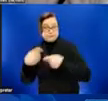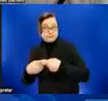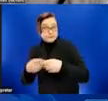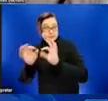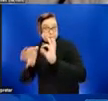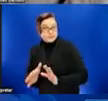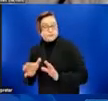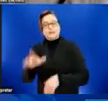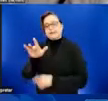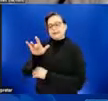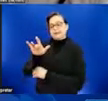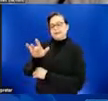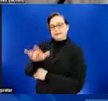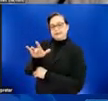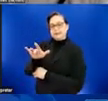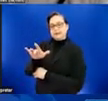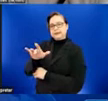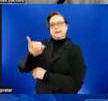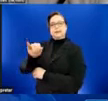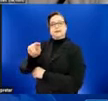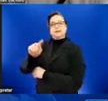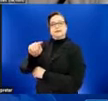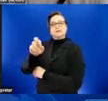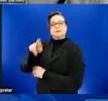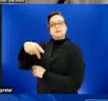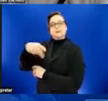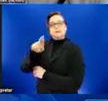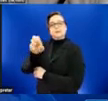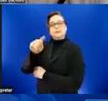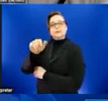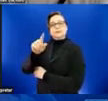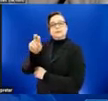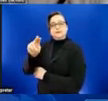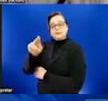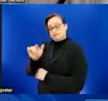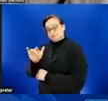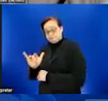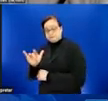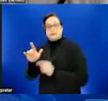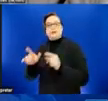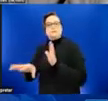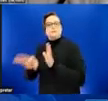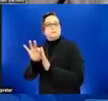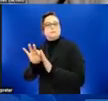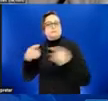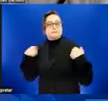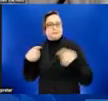at the bottom of your screen and select Spanish. And I'll say that in Spanish now.